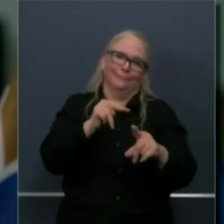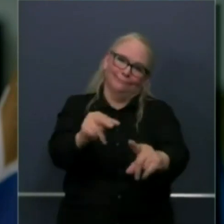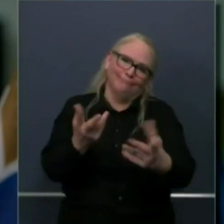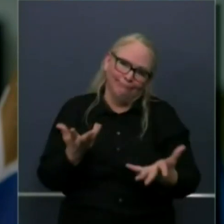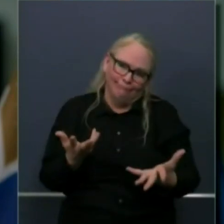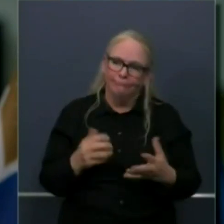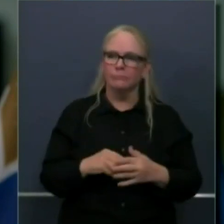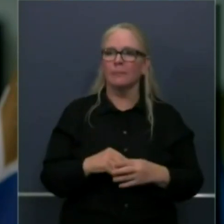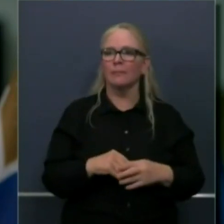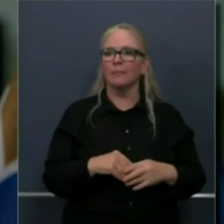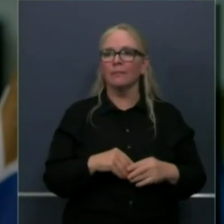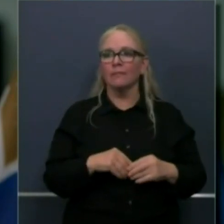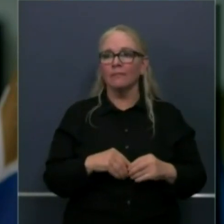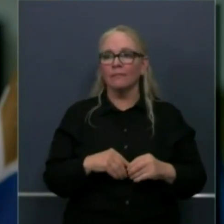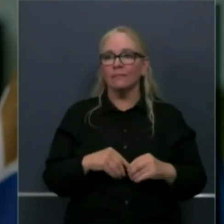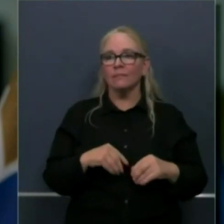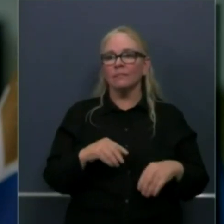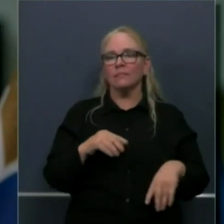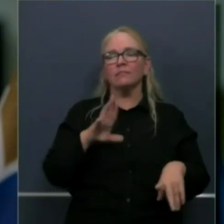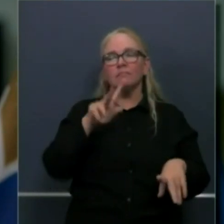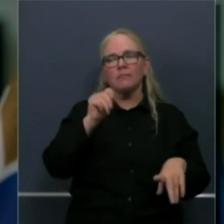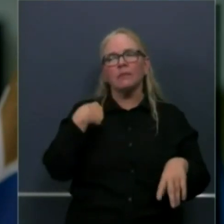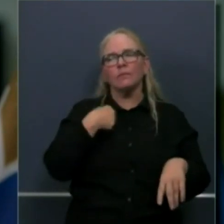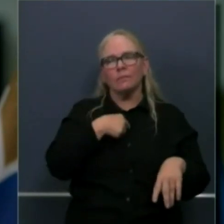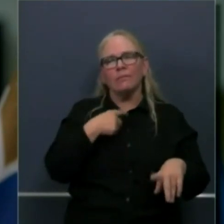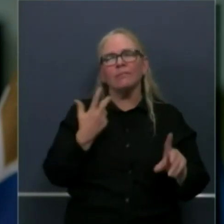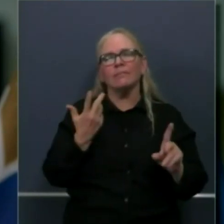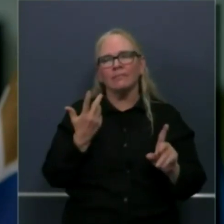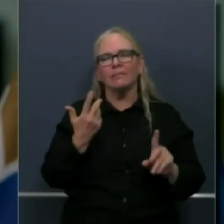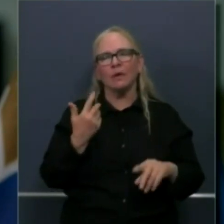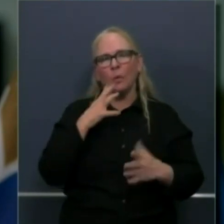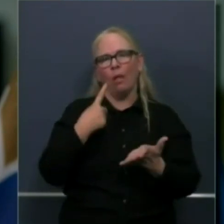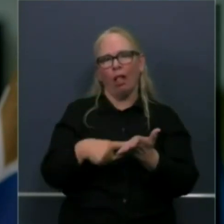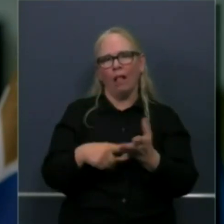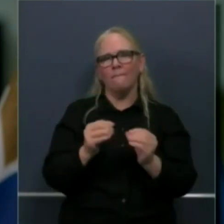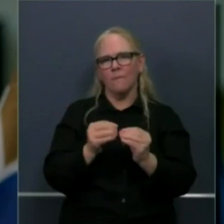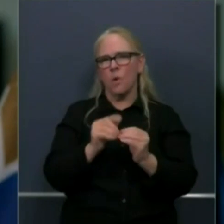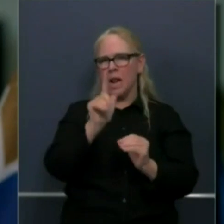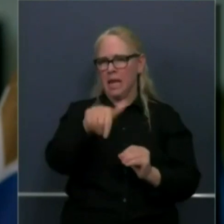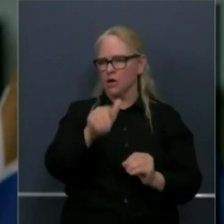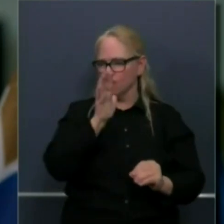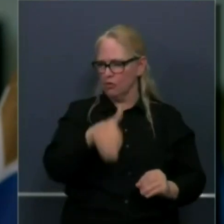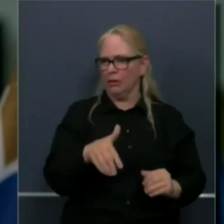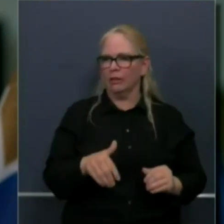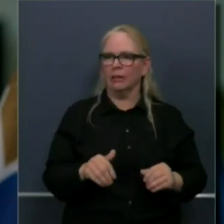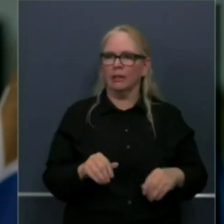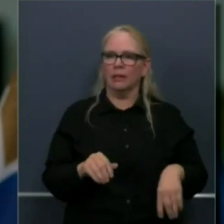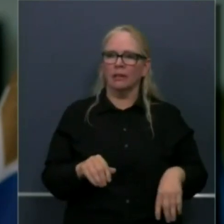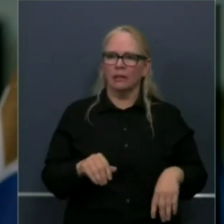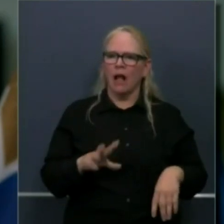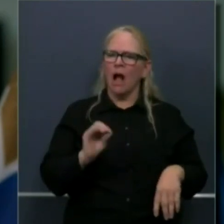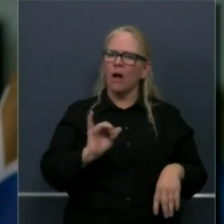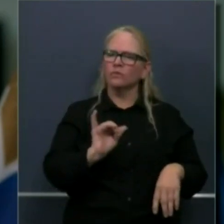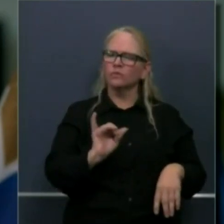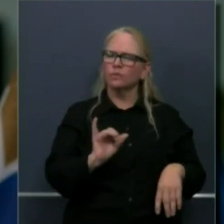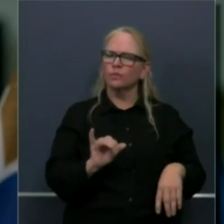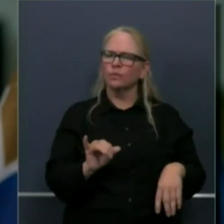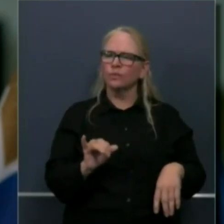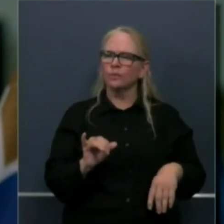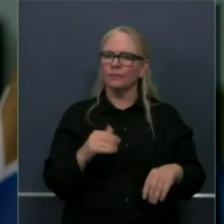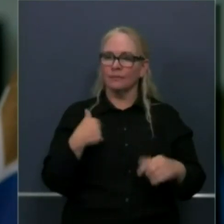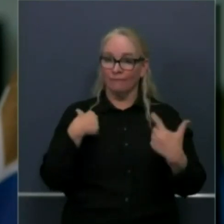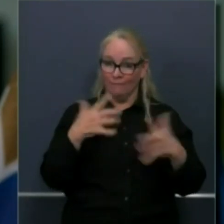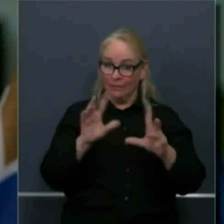here with Kaiser, so you may appreciate this. There's a lot of pooled test pilots that are being